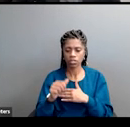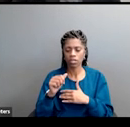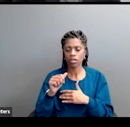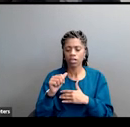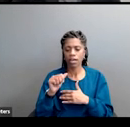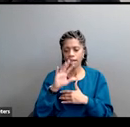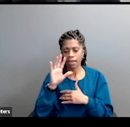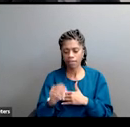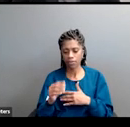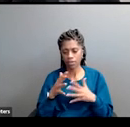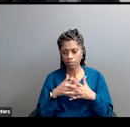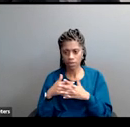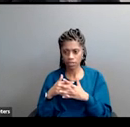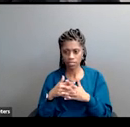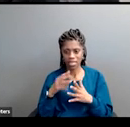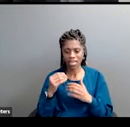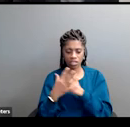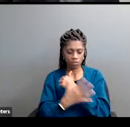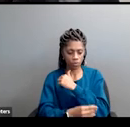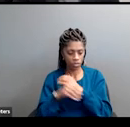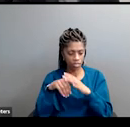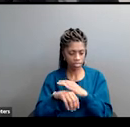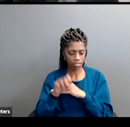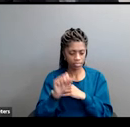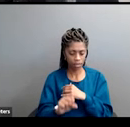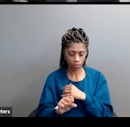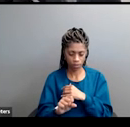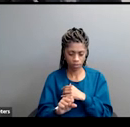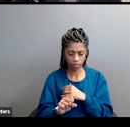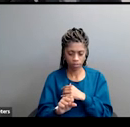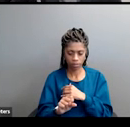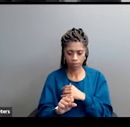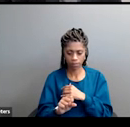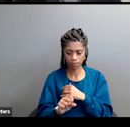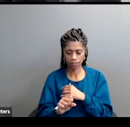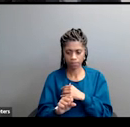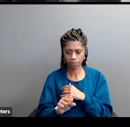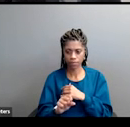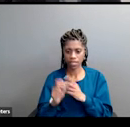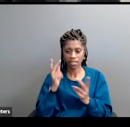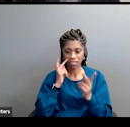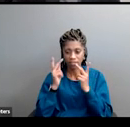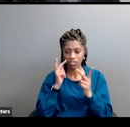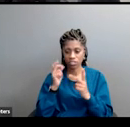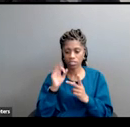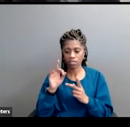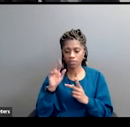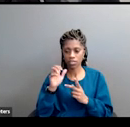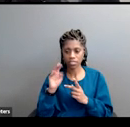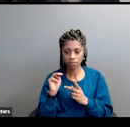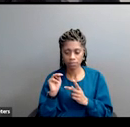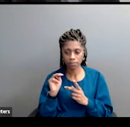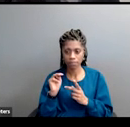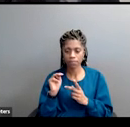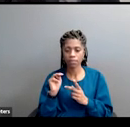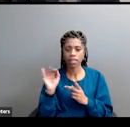immiserated by slavery in the South in the so-called fusion movement. The vision of racism of people like W.E.B.